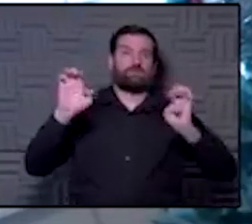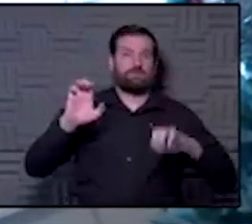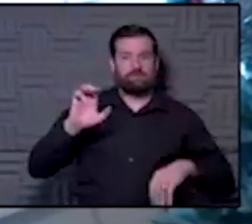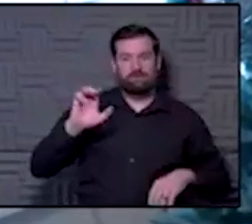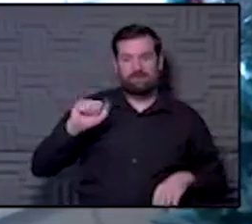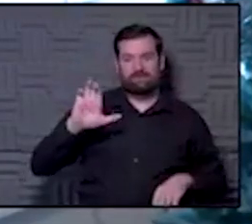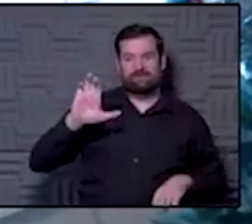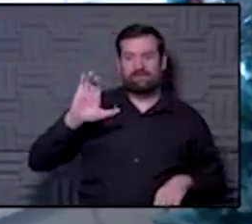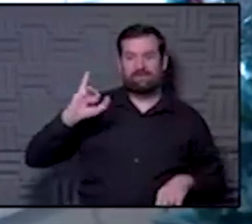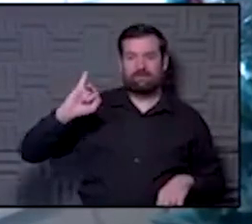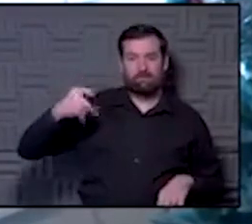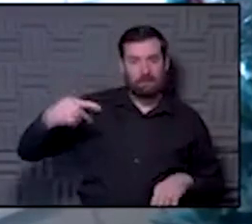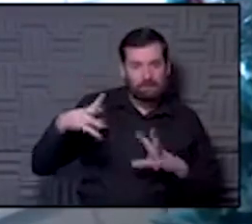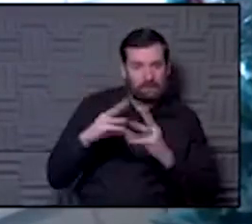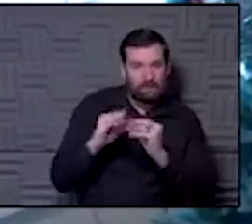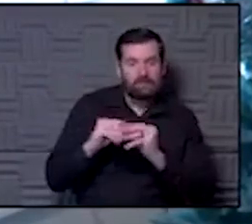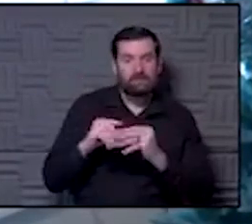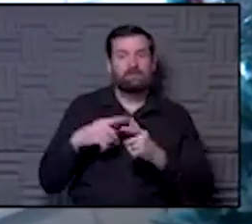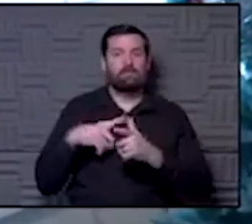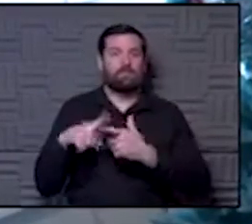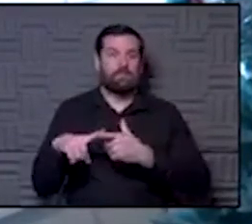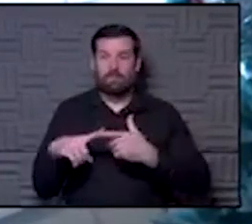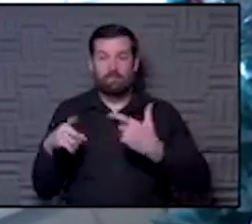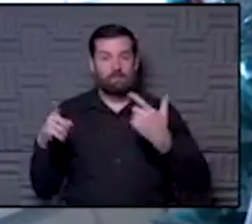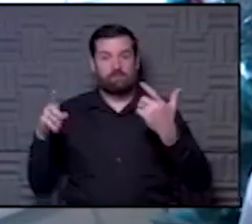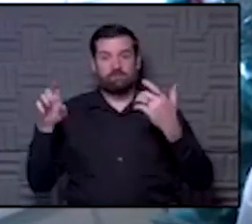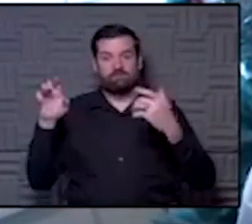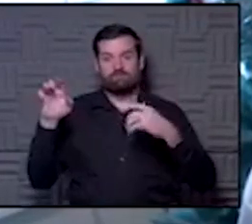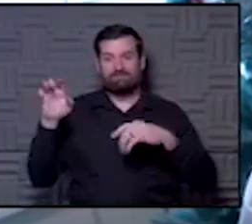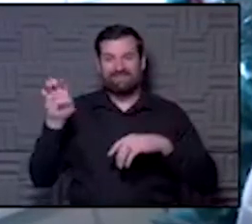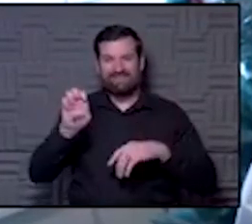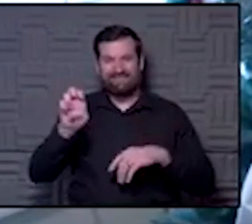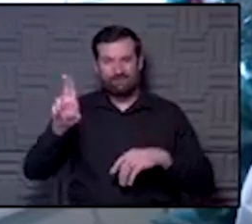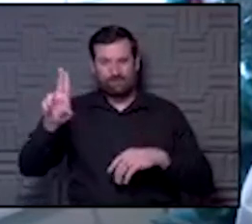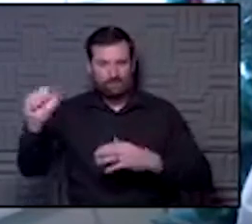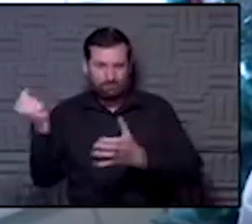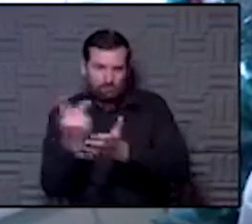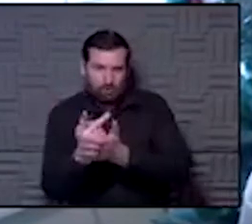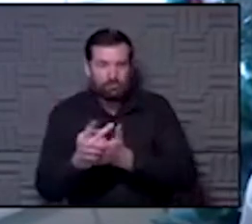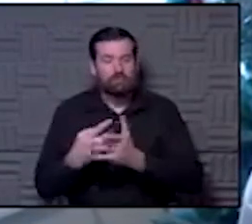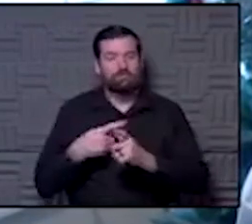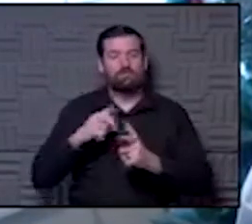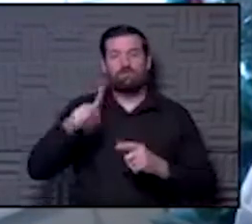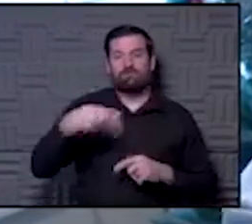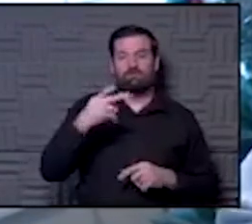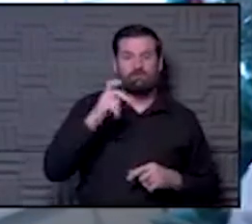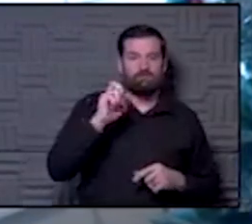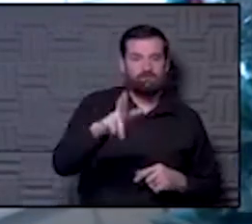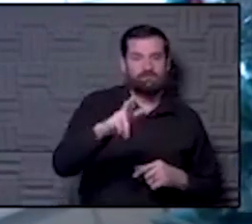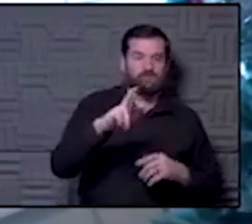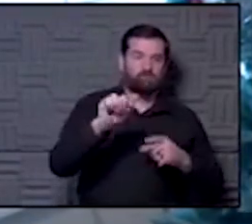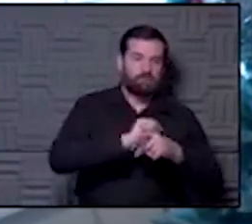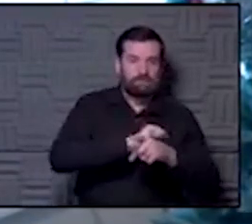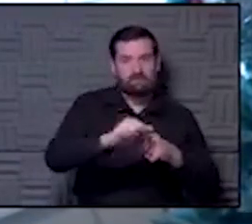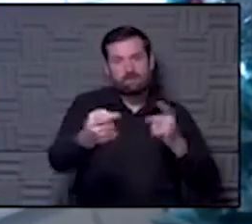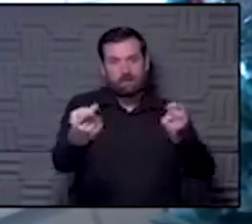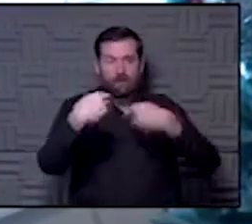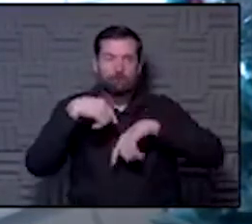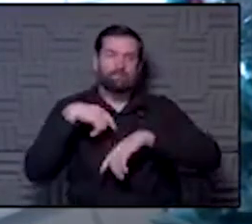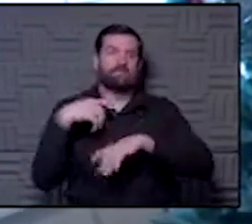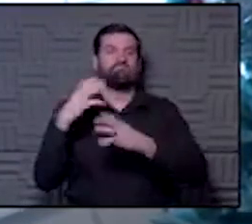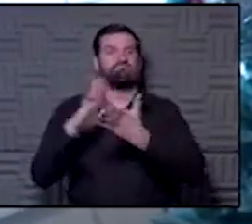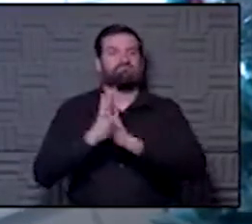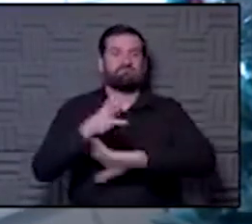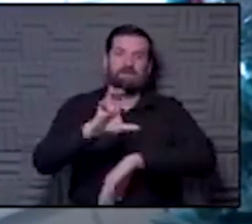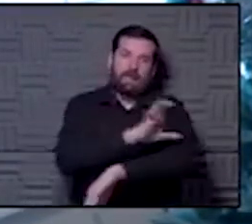is the person that issues the emergency use authorization. Then the advisor committee on immunization practices comes in and makes some clinical